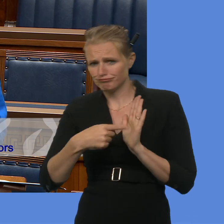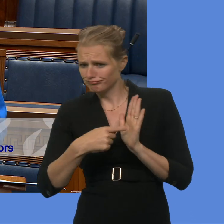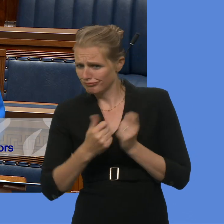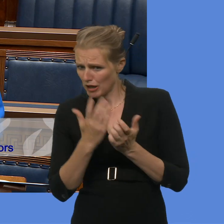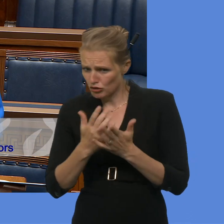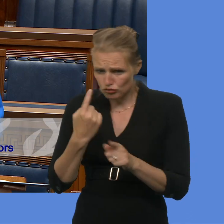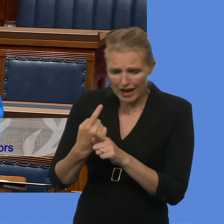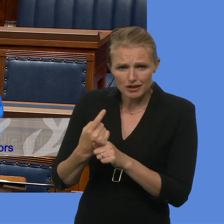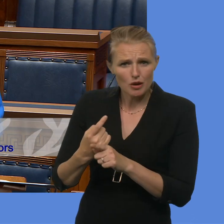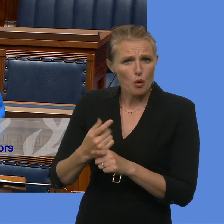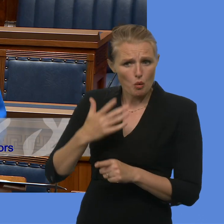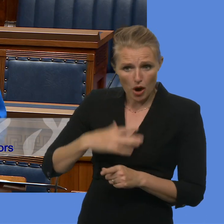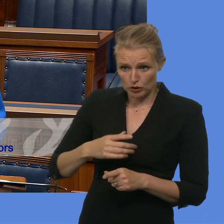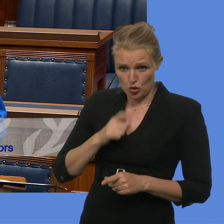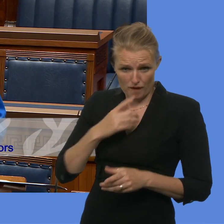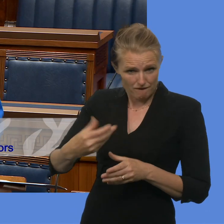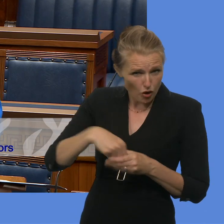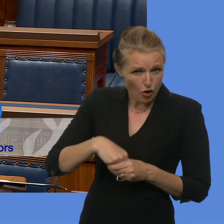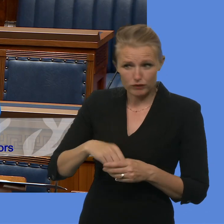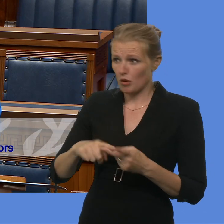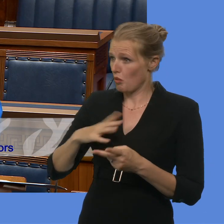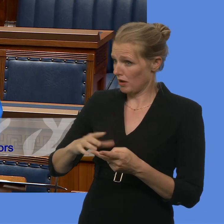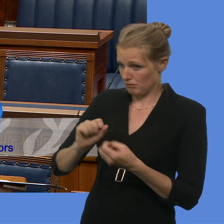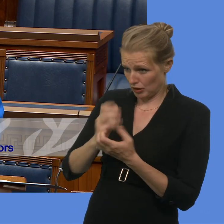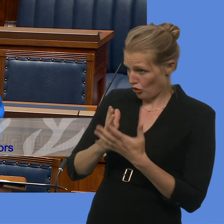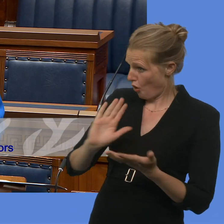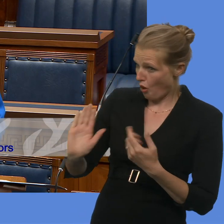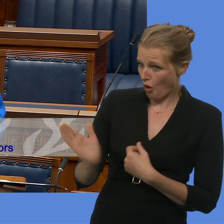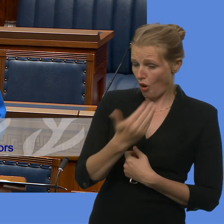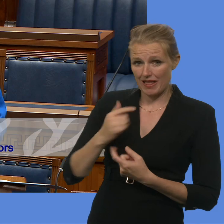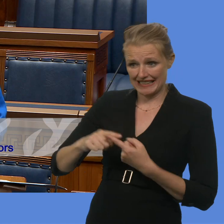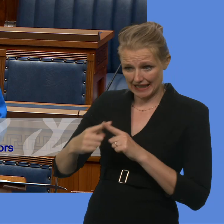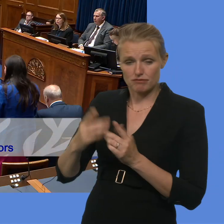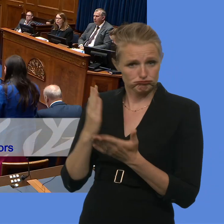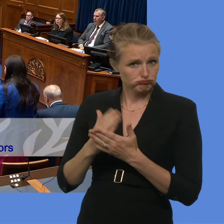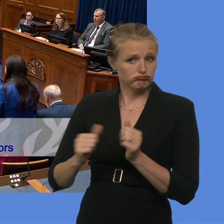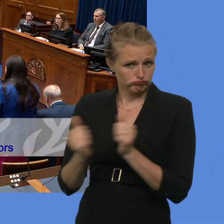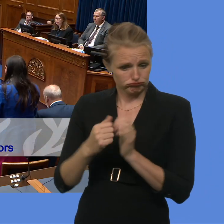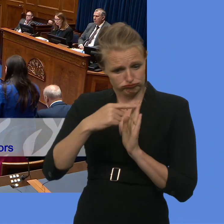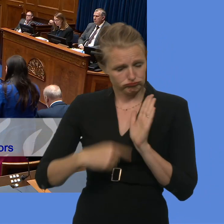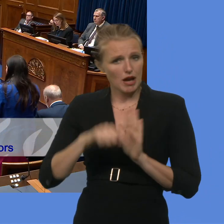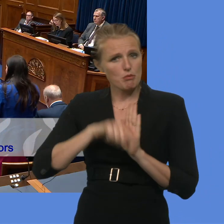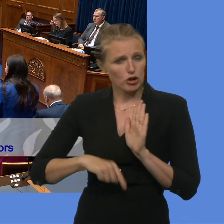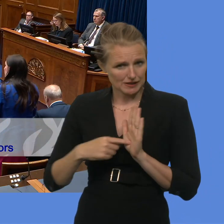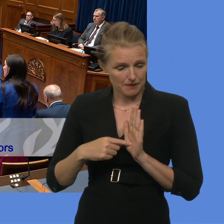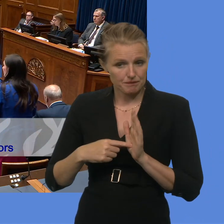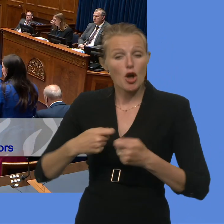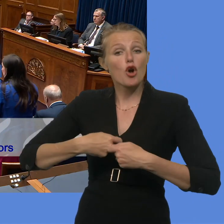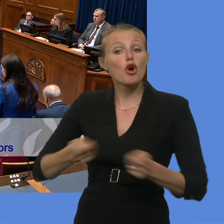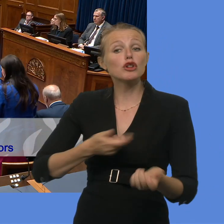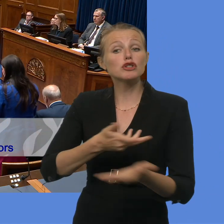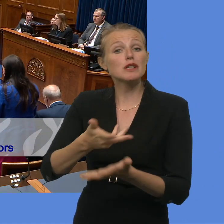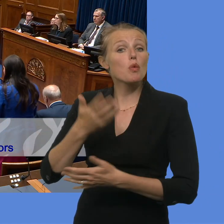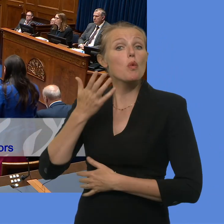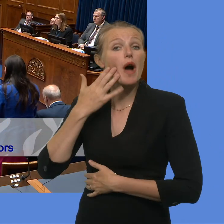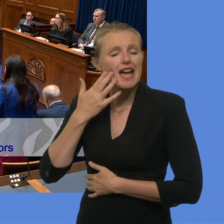and seek the views of executive colleagues before coming to a decision on some of those points. It is anticipated that the consultation will be launched in a matter of